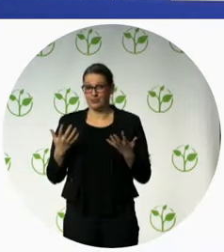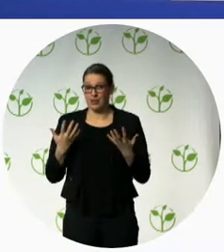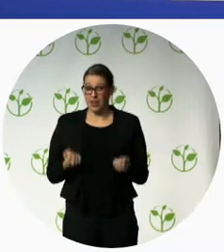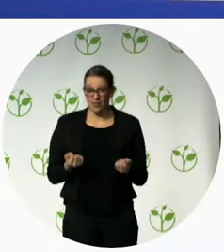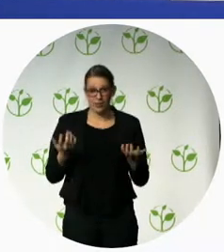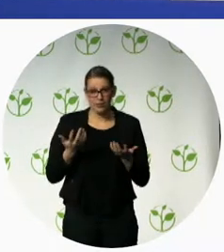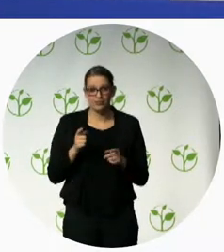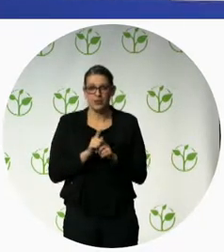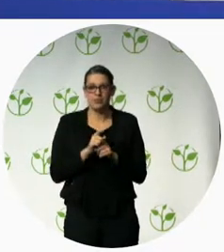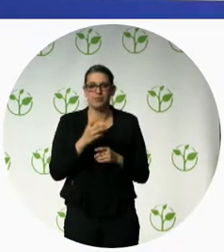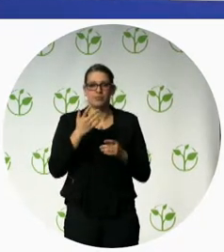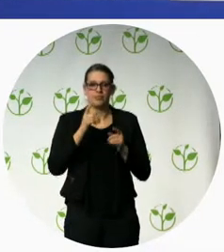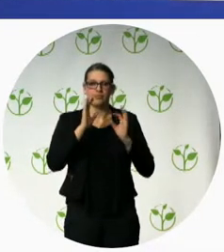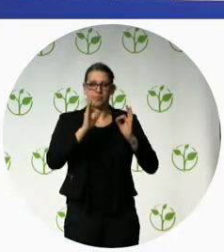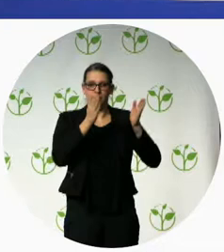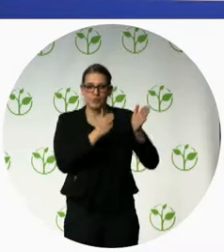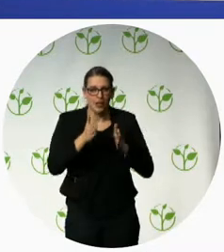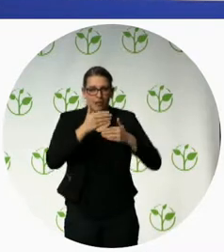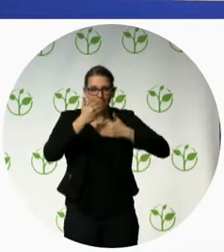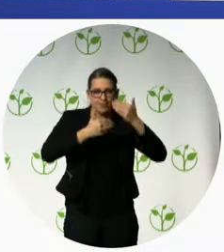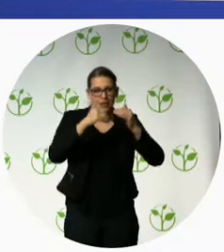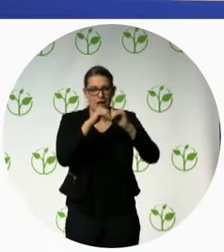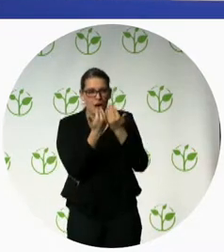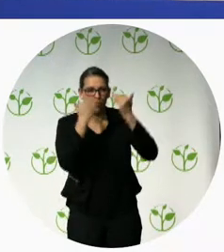rehabilitation of persons with disabilities